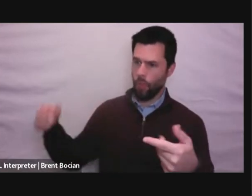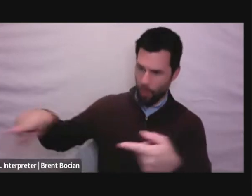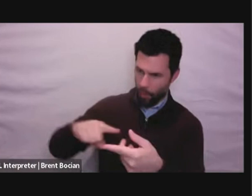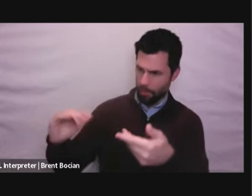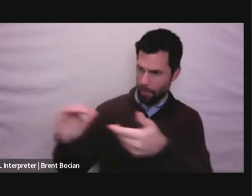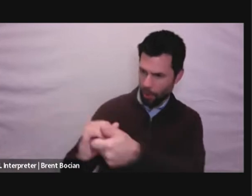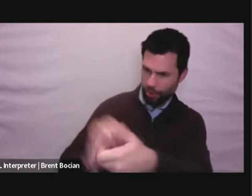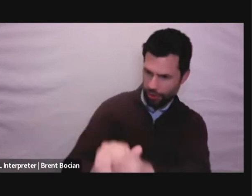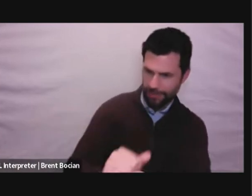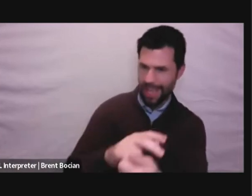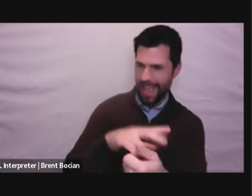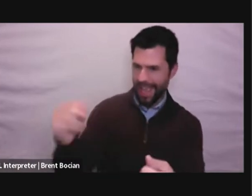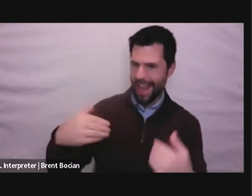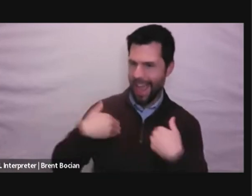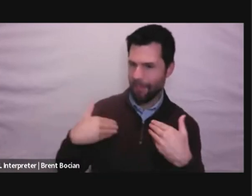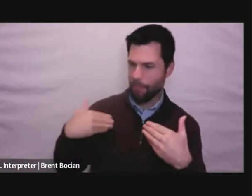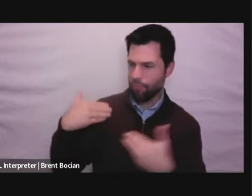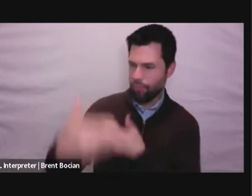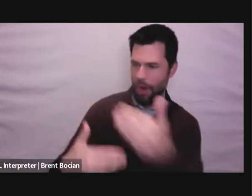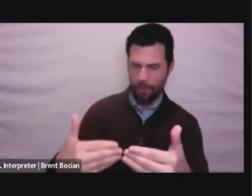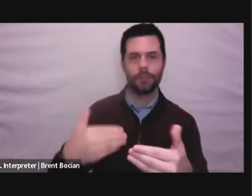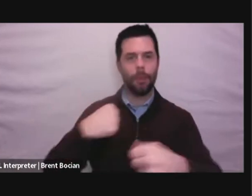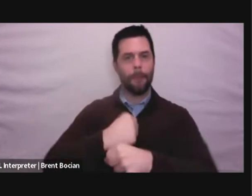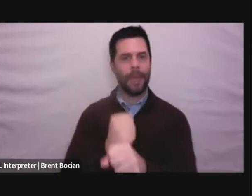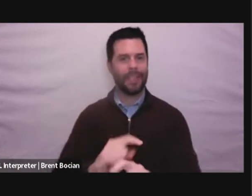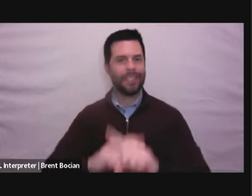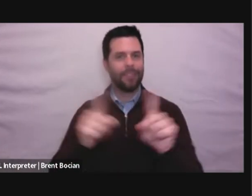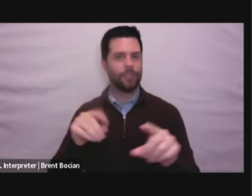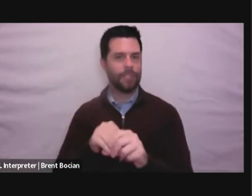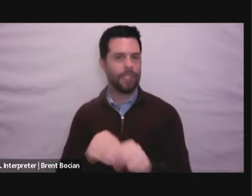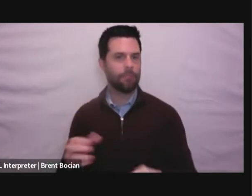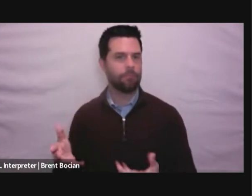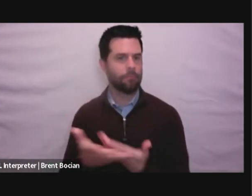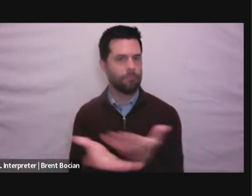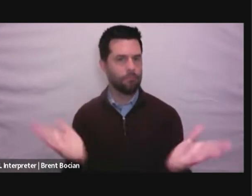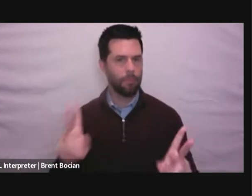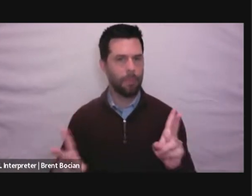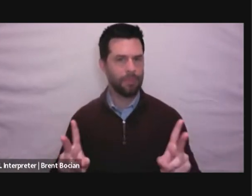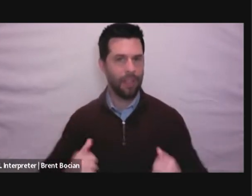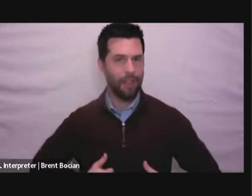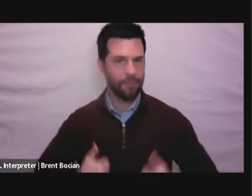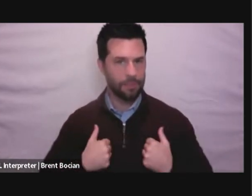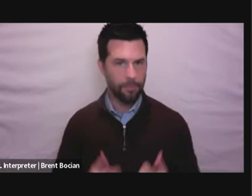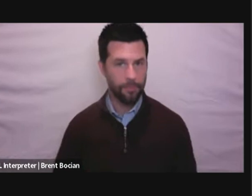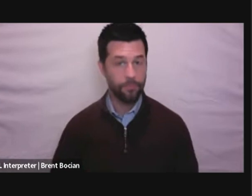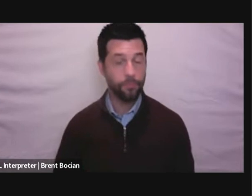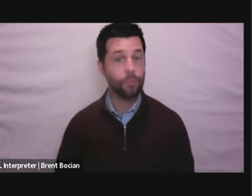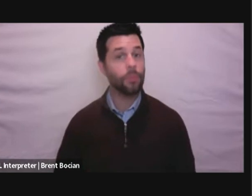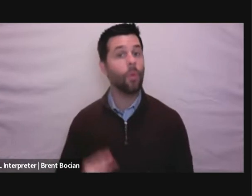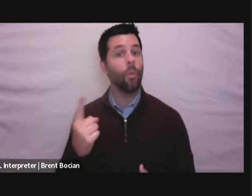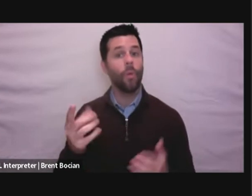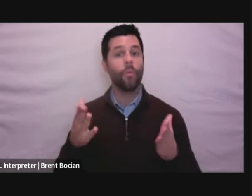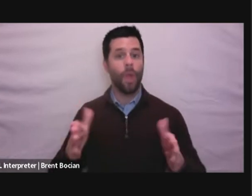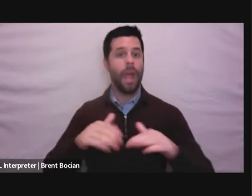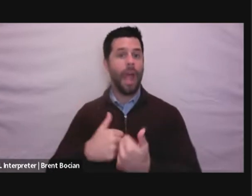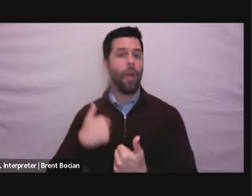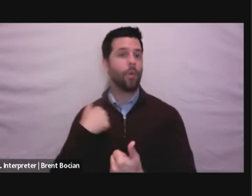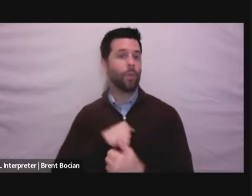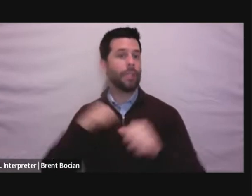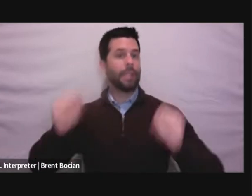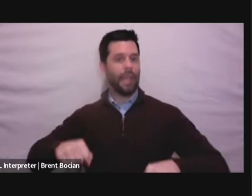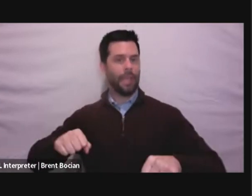progress, in actually making a difference in people's lives. Now, one way that we're able to do that in the government